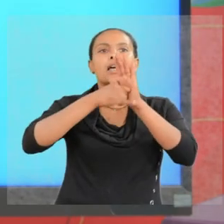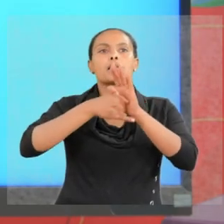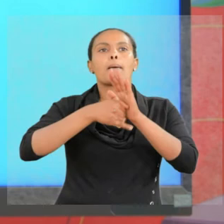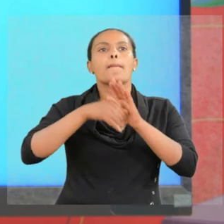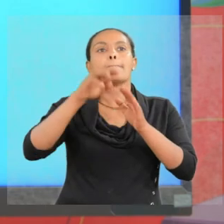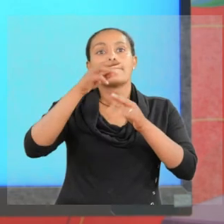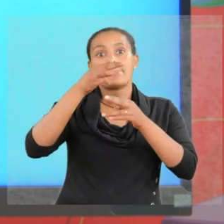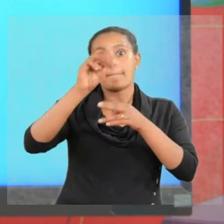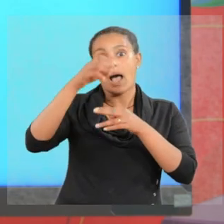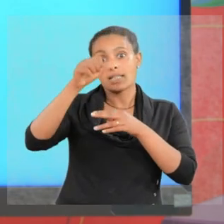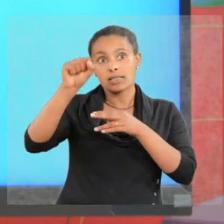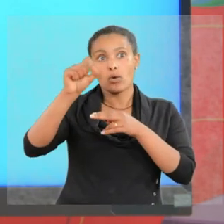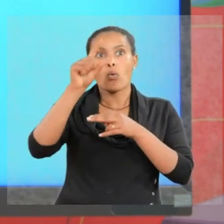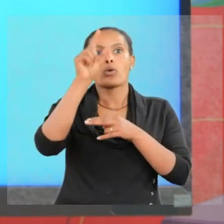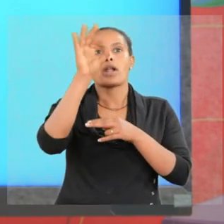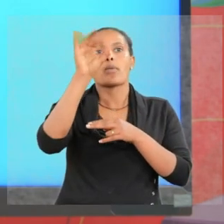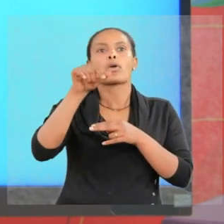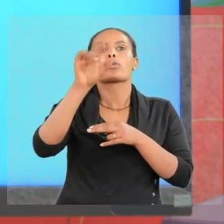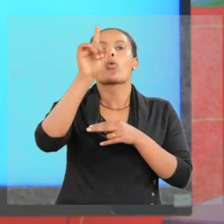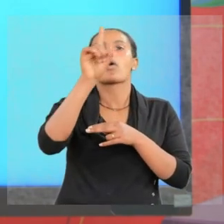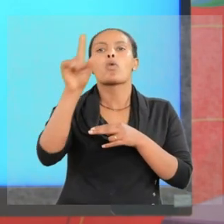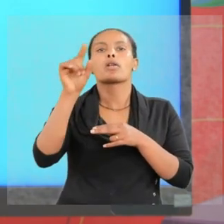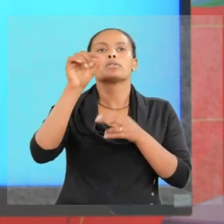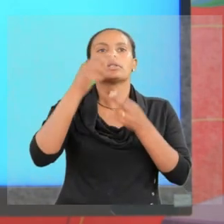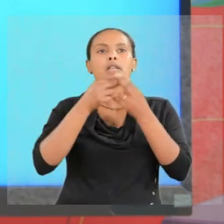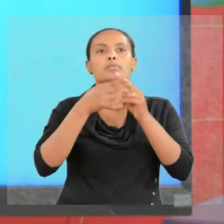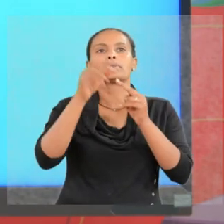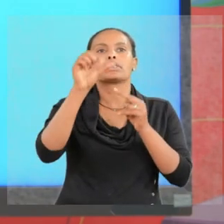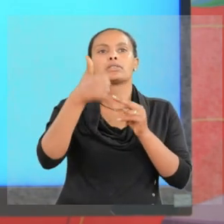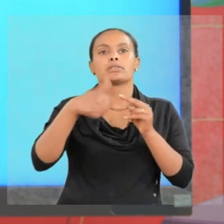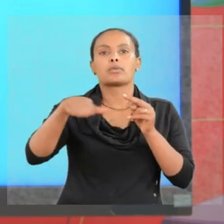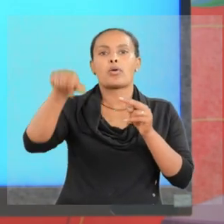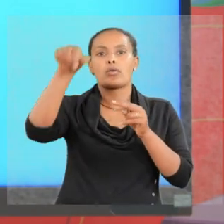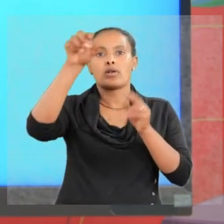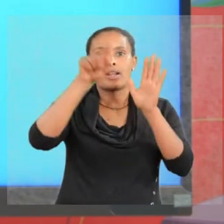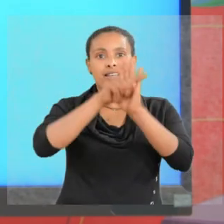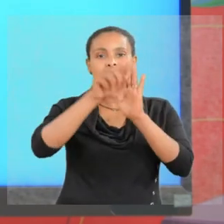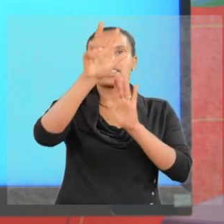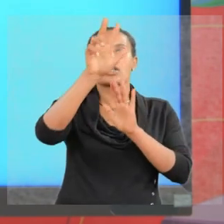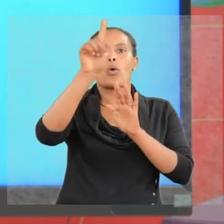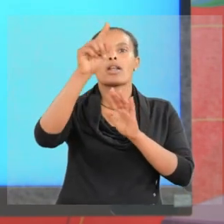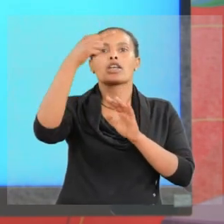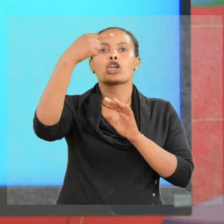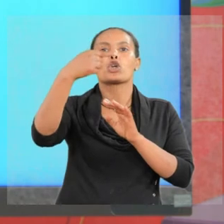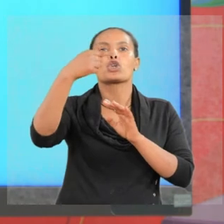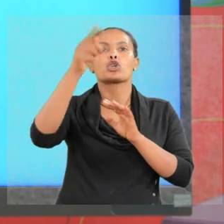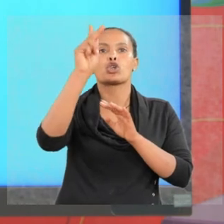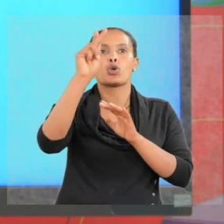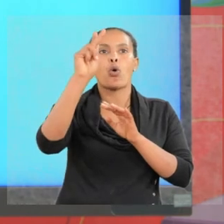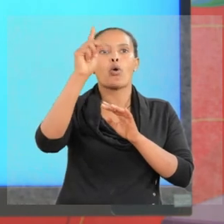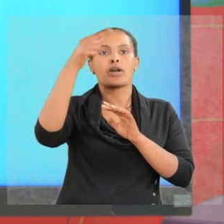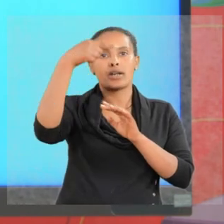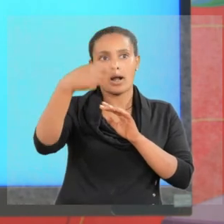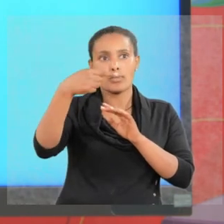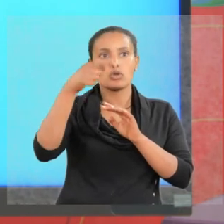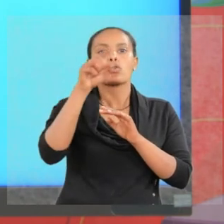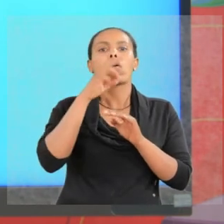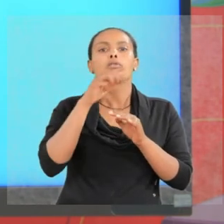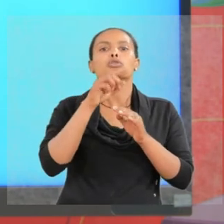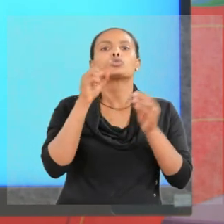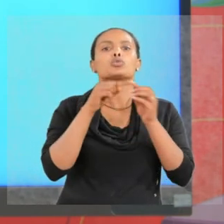electron is 9.1 per times 10 to the power of minus 31 kilogram. You are asked to